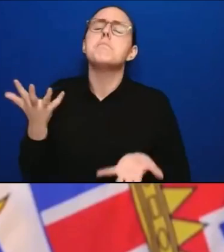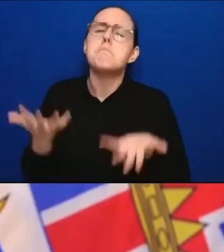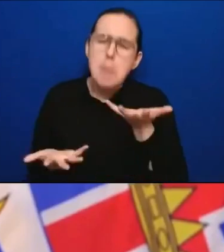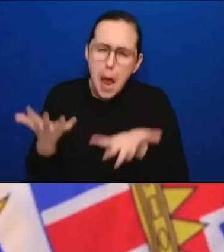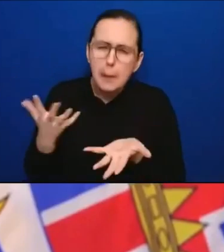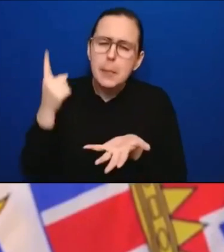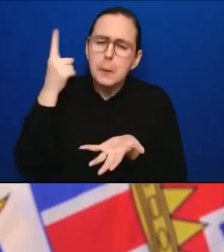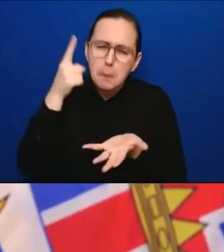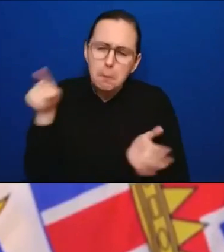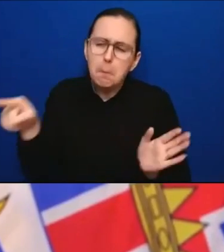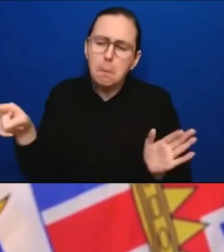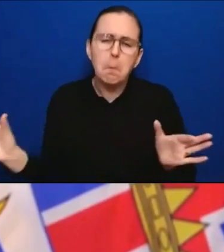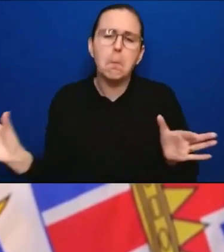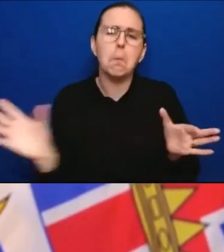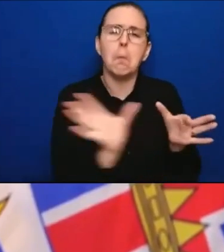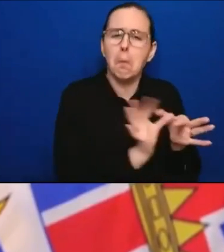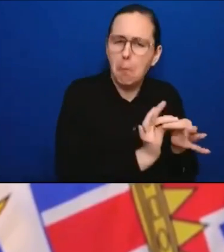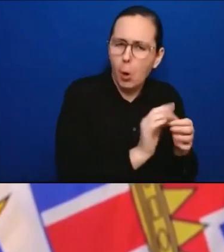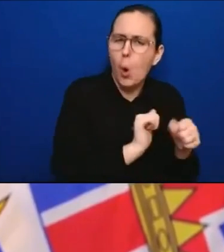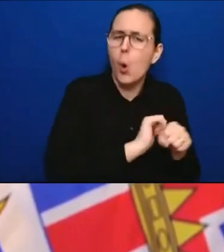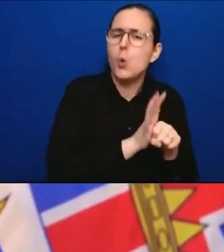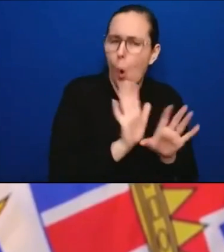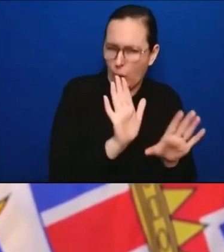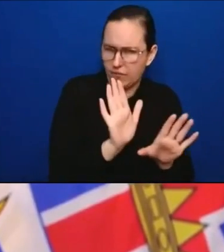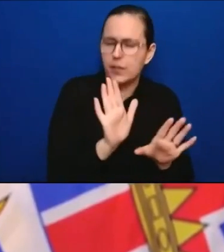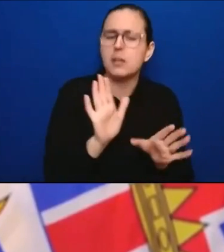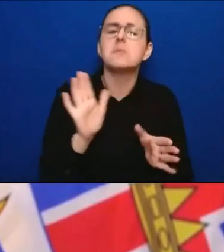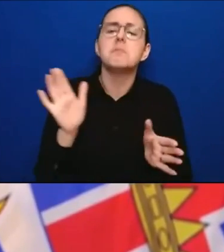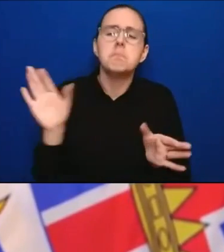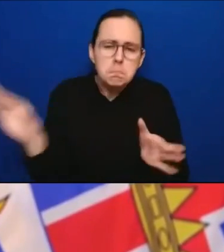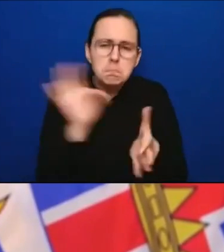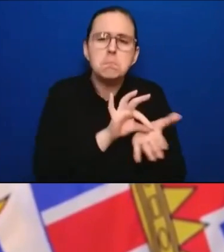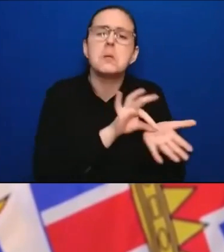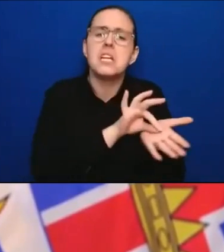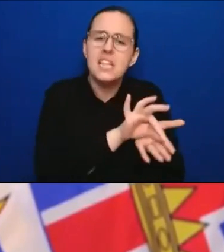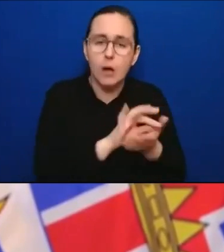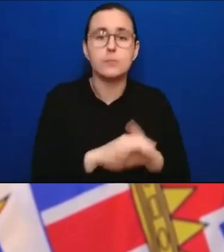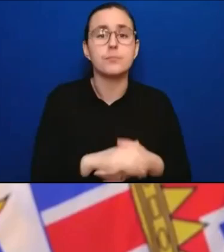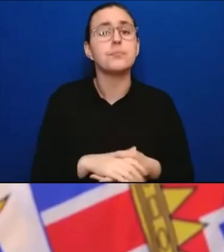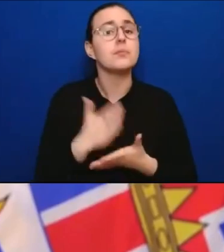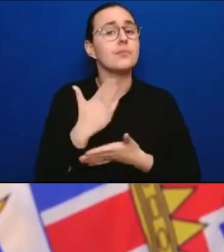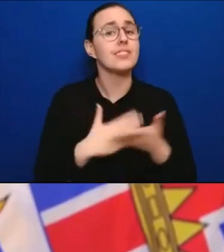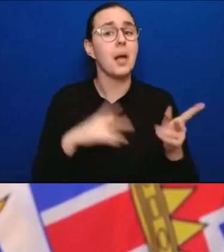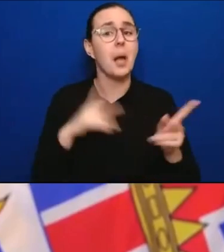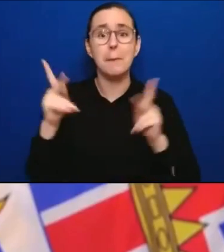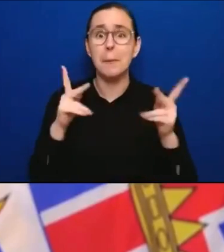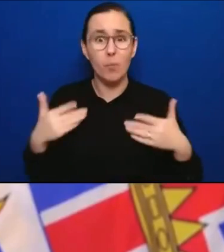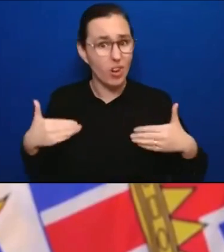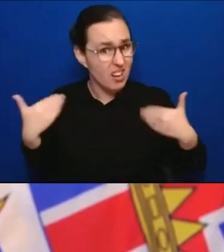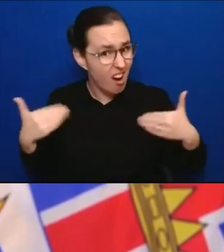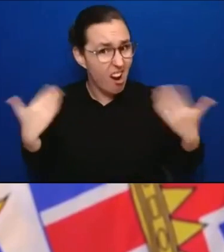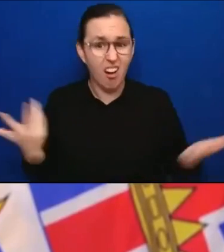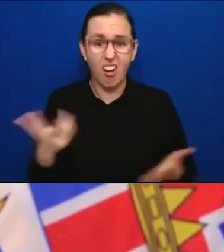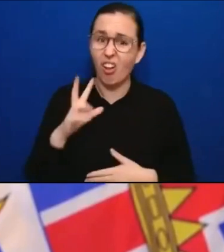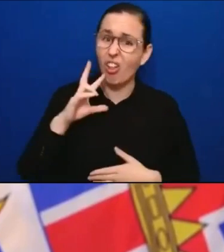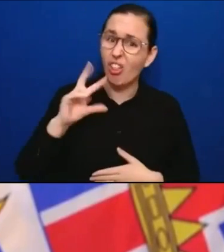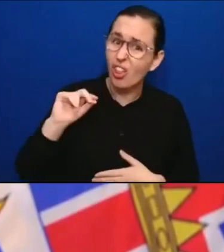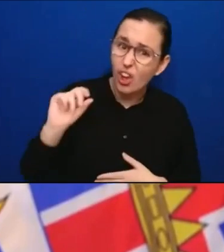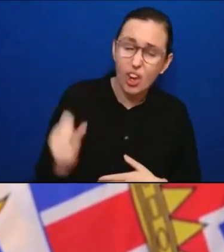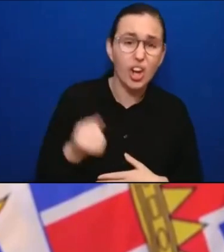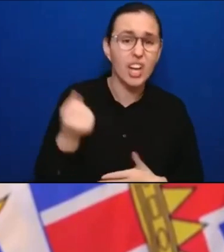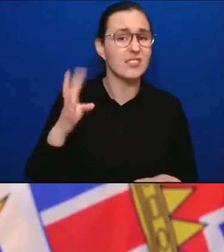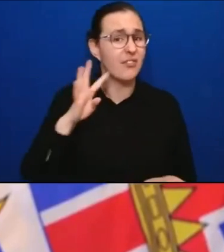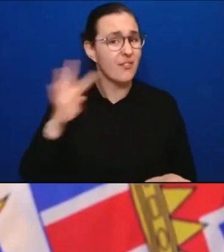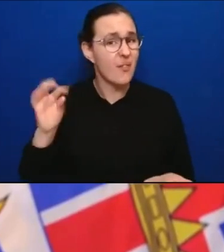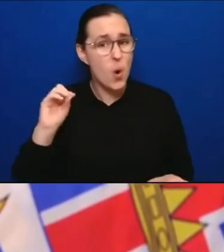who are dying and some of them younger in their 30s and 40s. And that's important to recognize. We do know